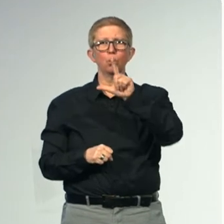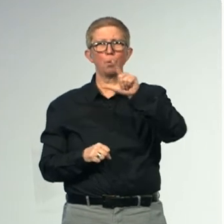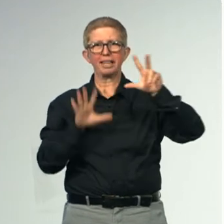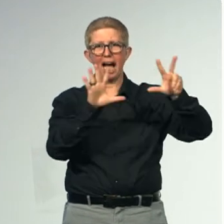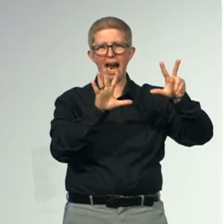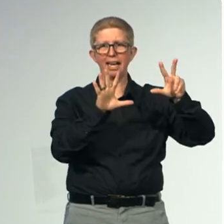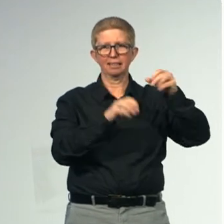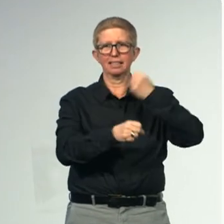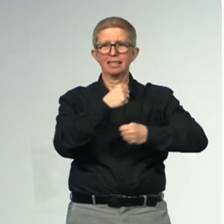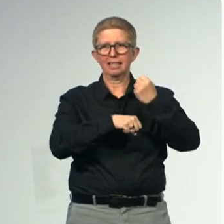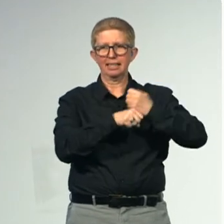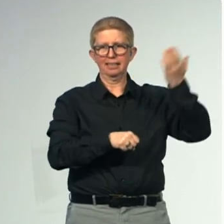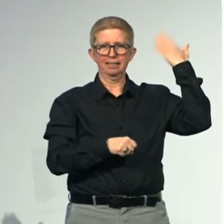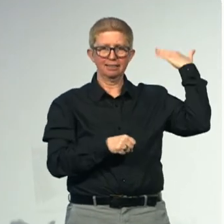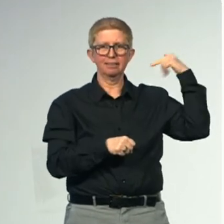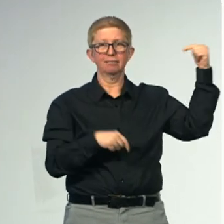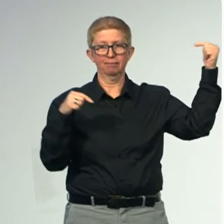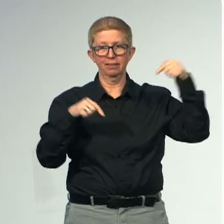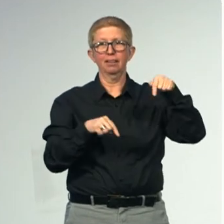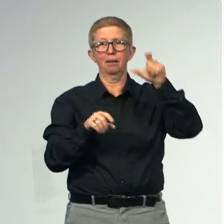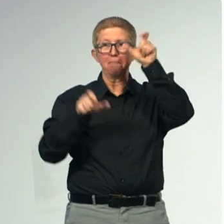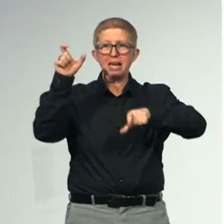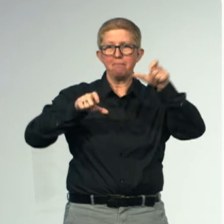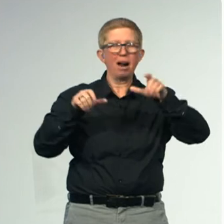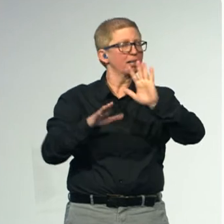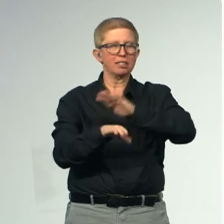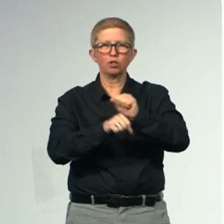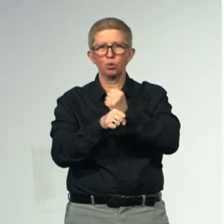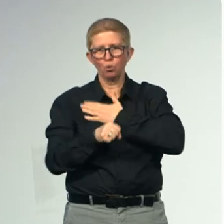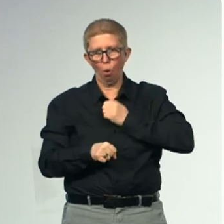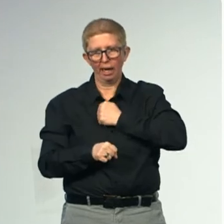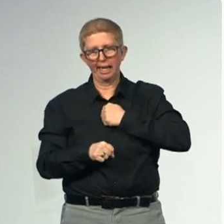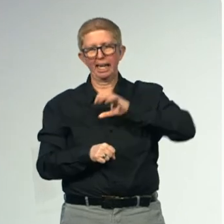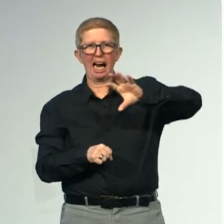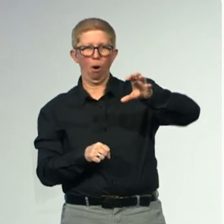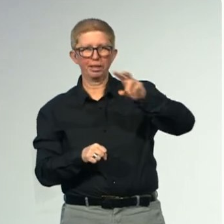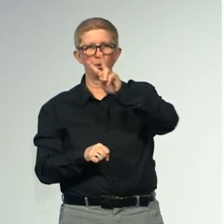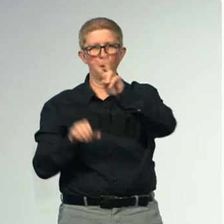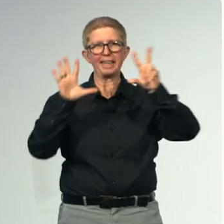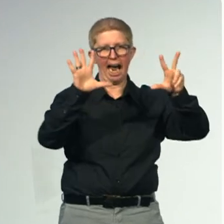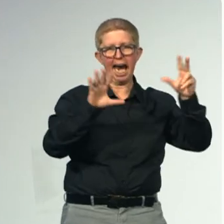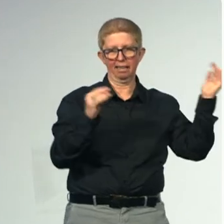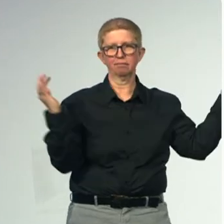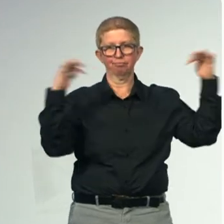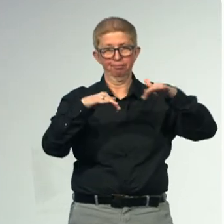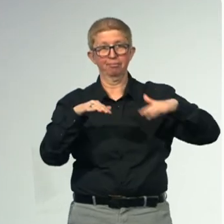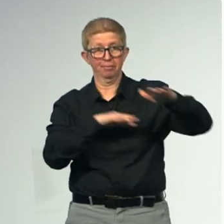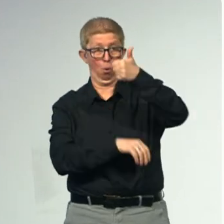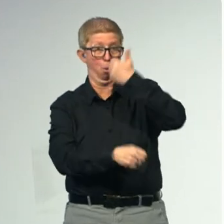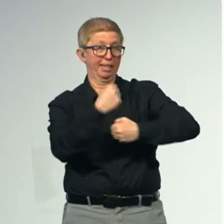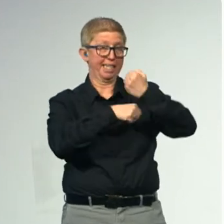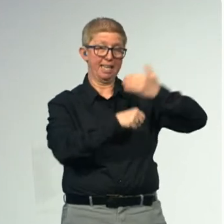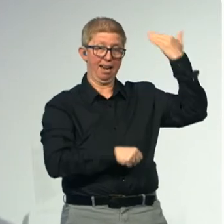and this year we reached the same level. The conference promises, due to its very